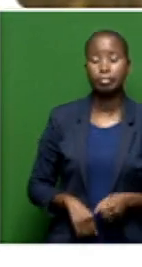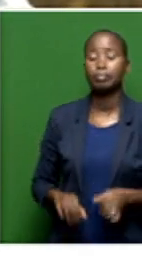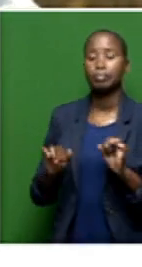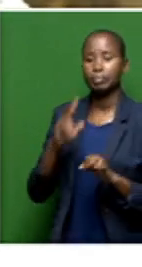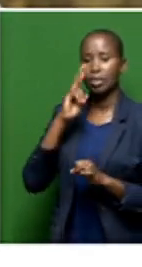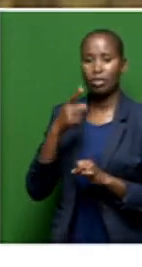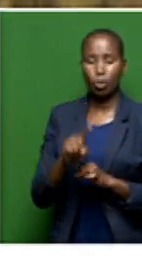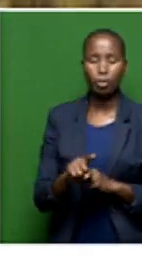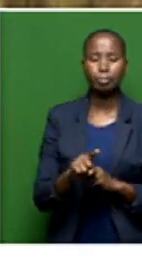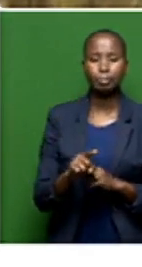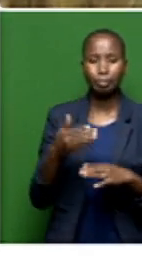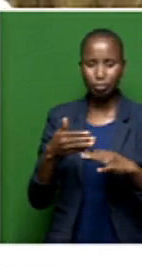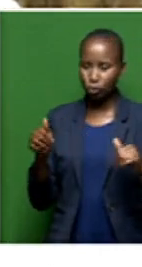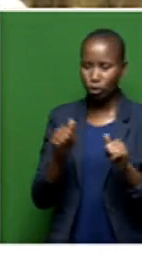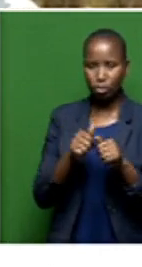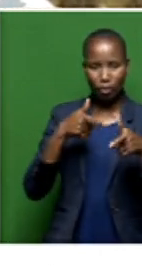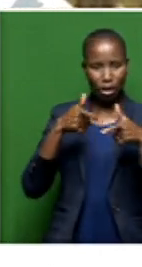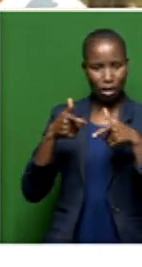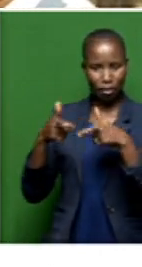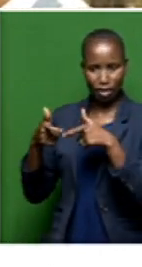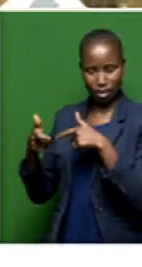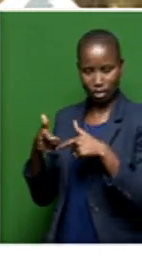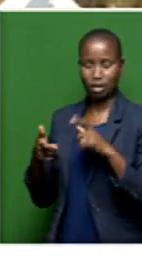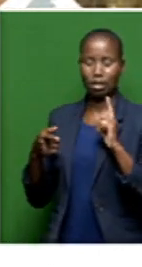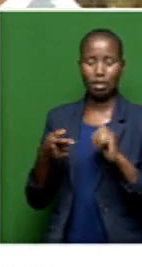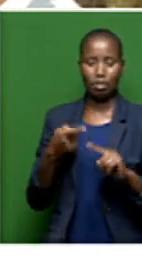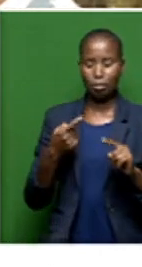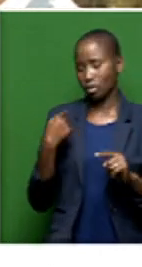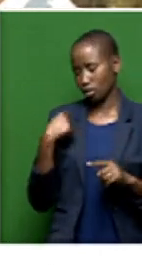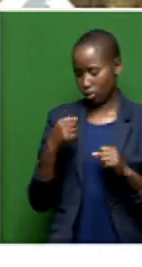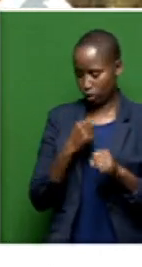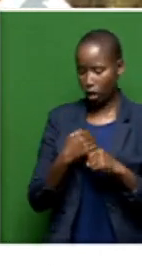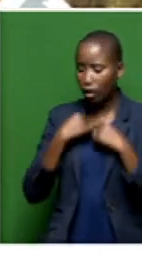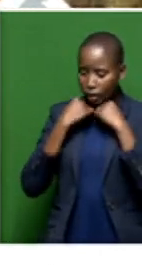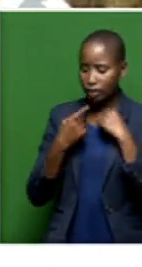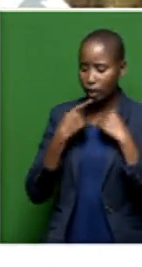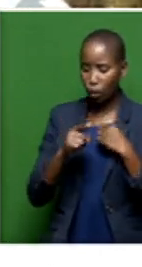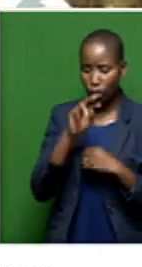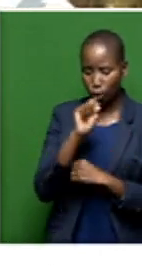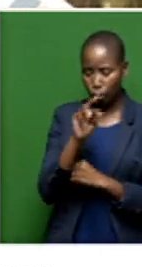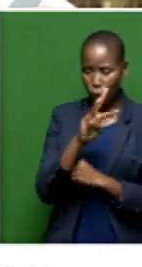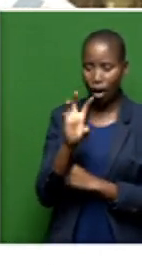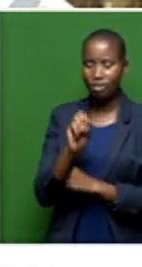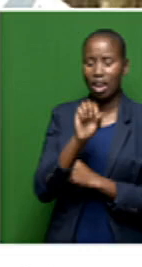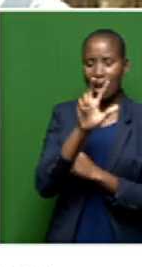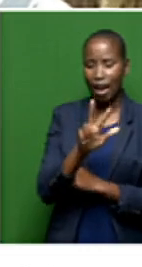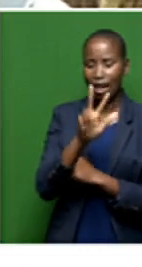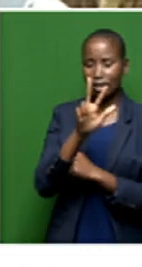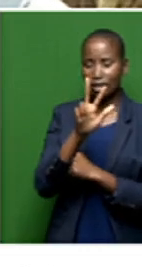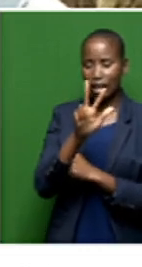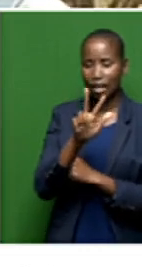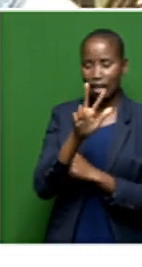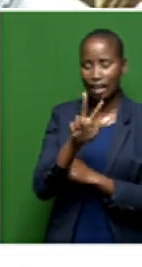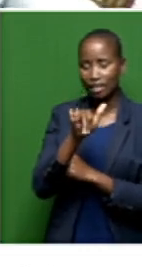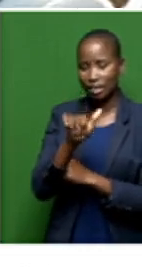governance in Parliament last year, August, saying that northwest municipalities, 86% of them, are under the